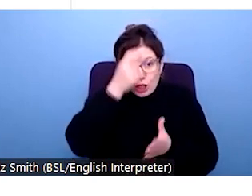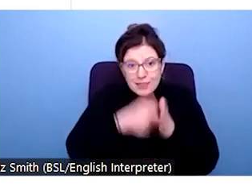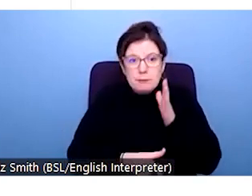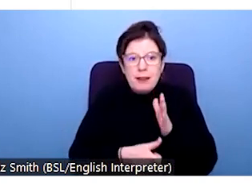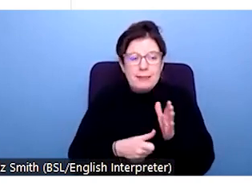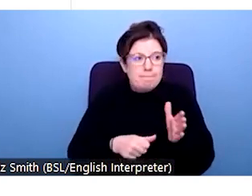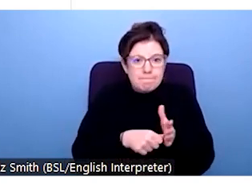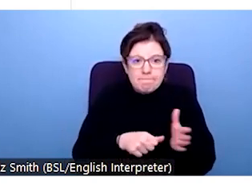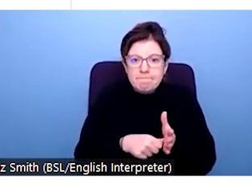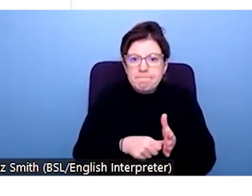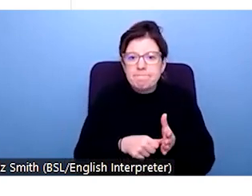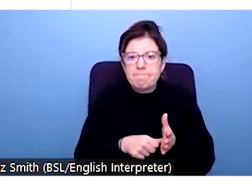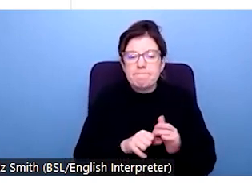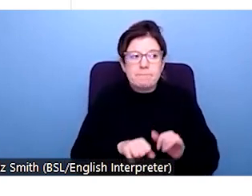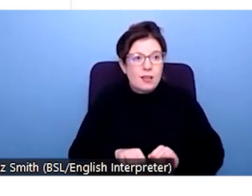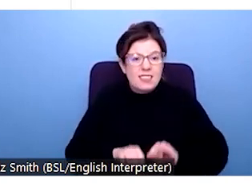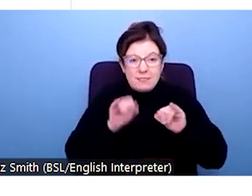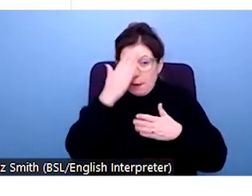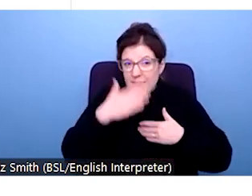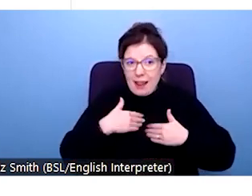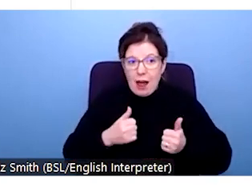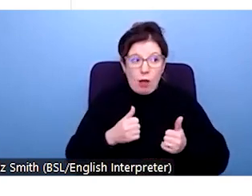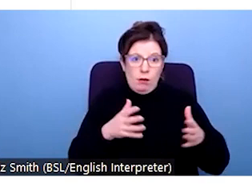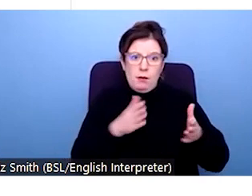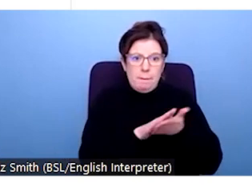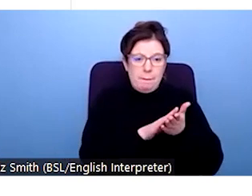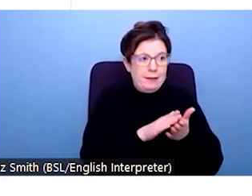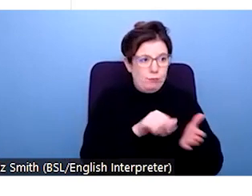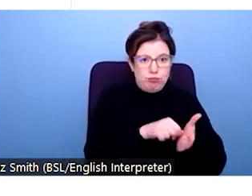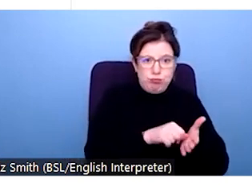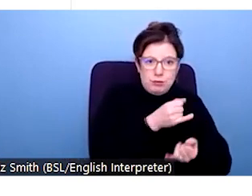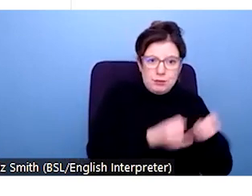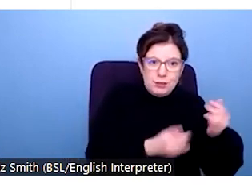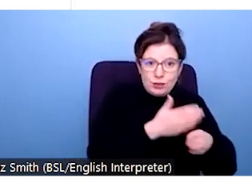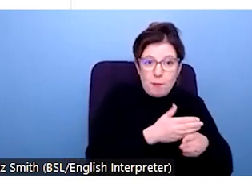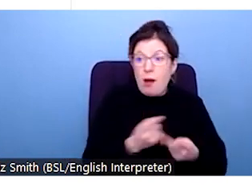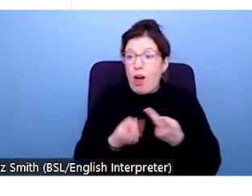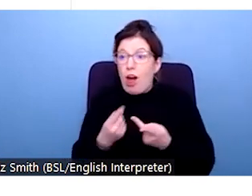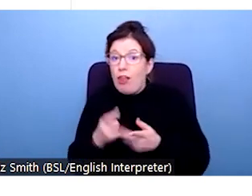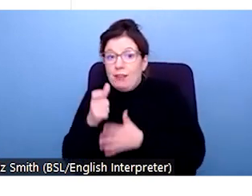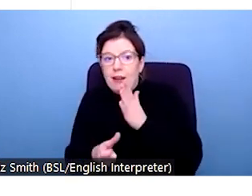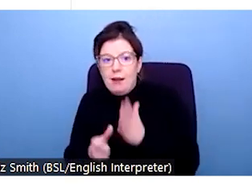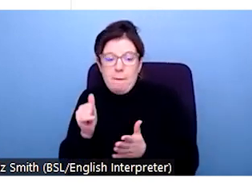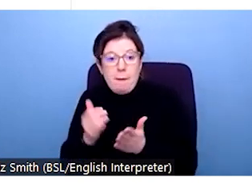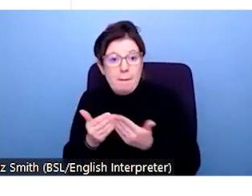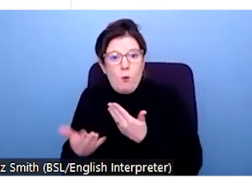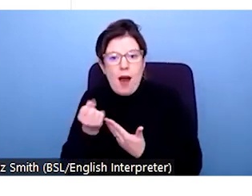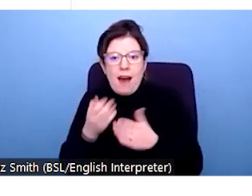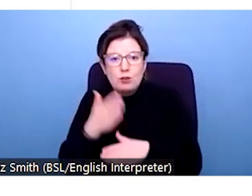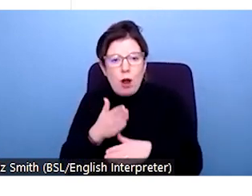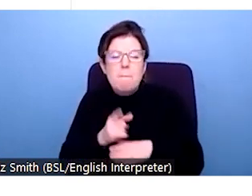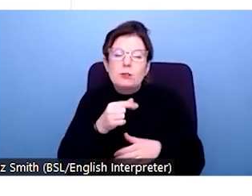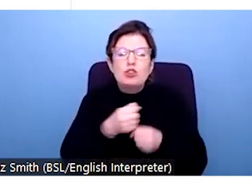difficulties or will have severe mental health problems. In other cases, employment rates can be relatively high, but on average, really significant disadvantages.